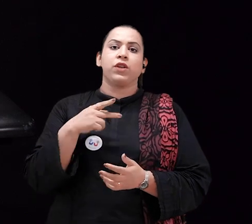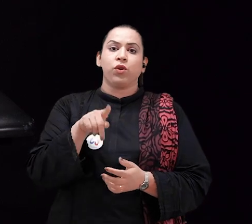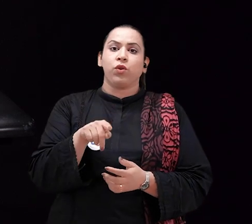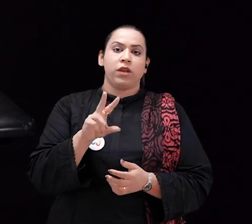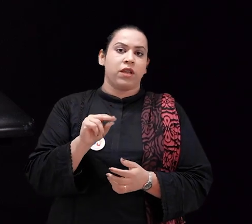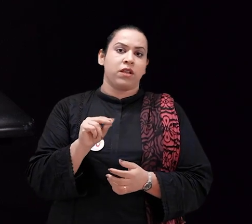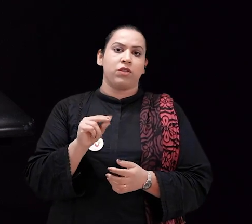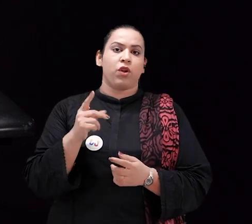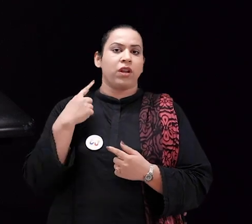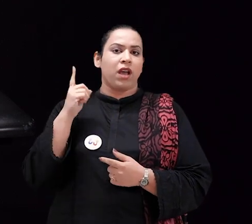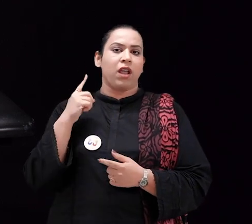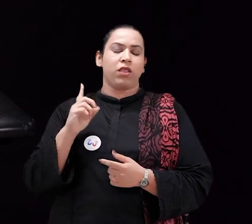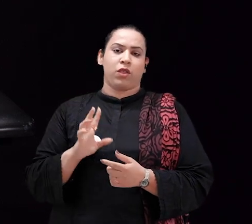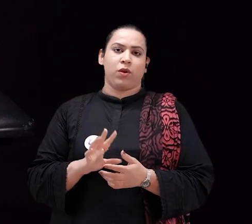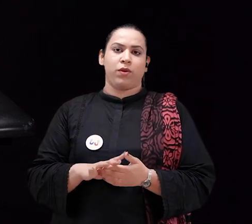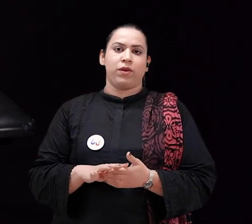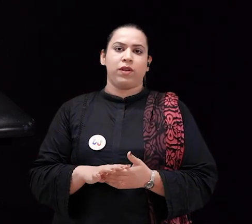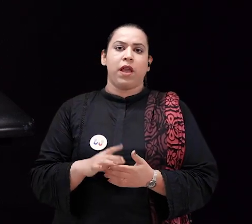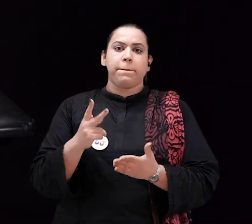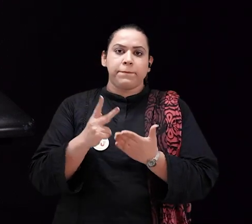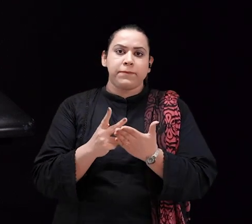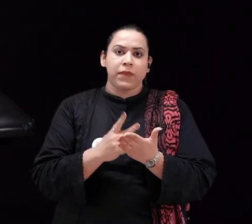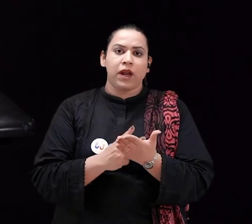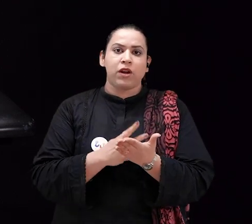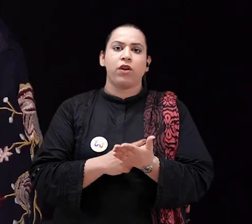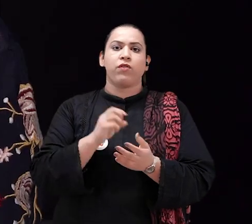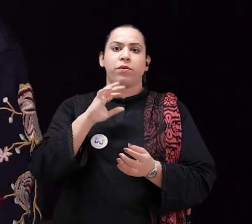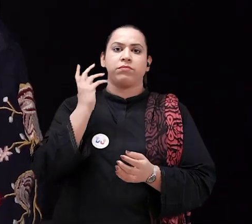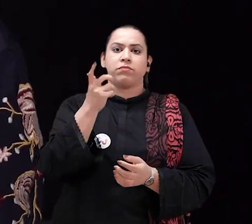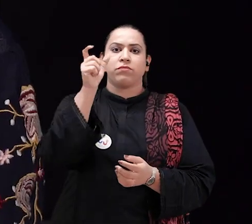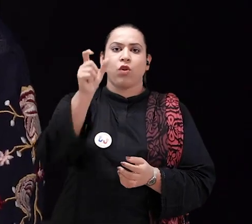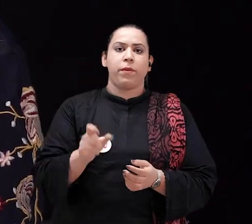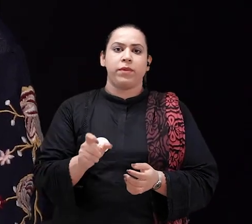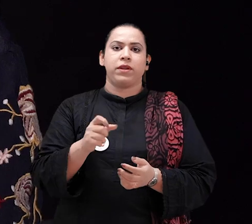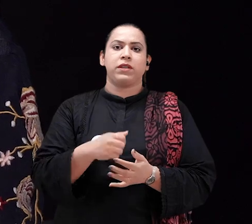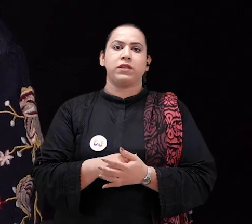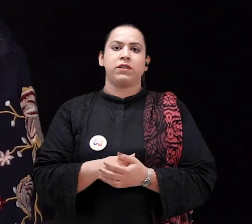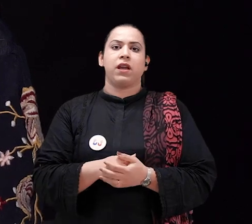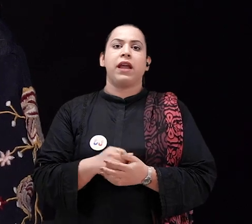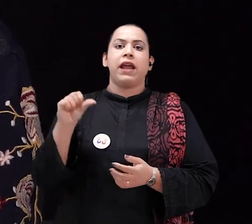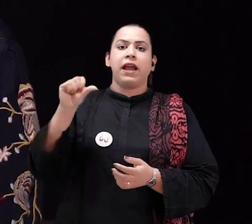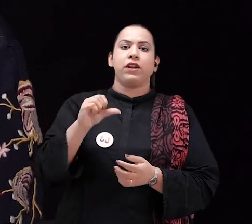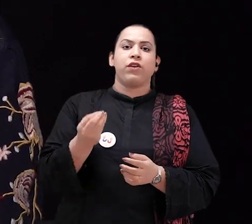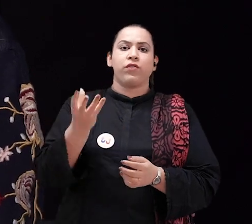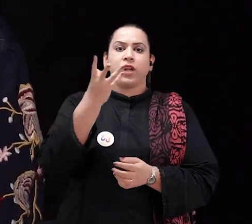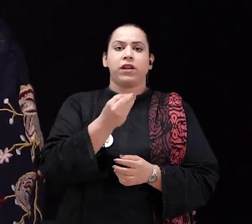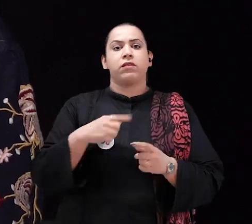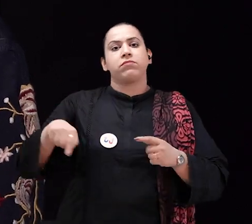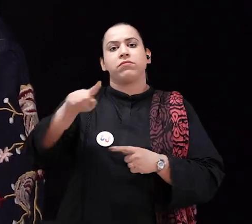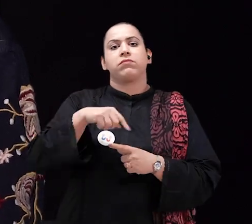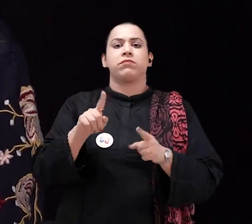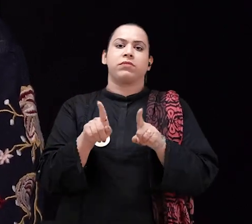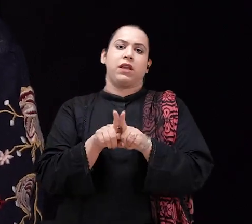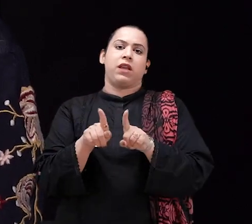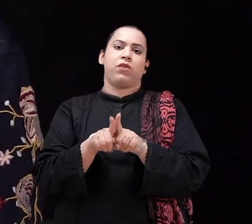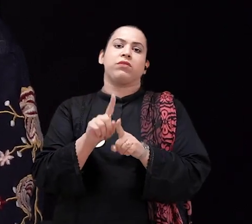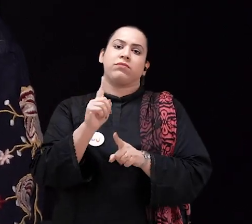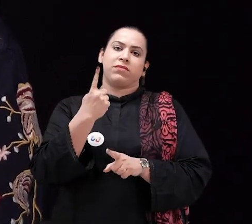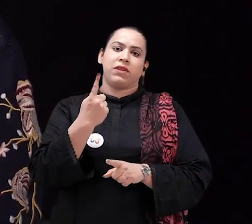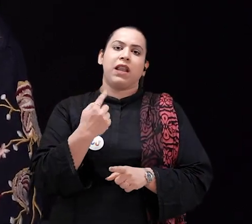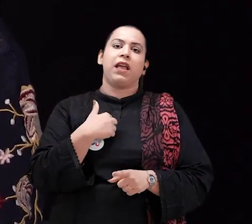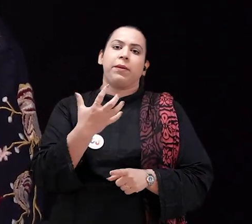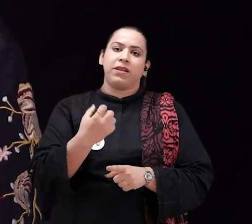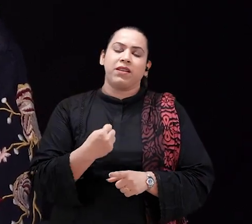know, you need to give me a chance. You need to be patient. You cannot just ignore such a big part of your population,